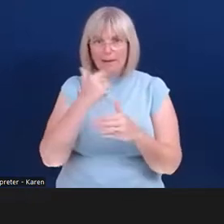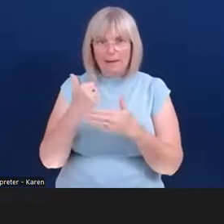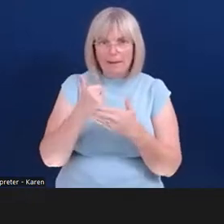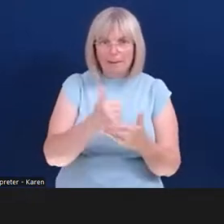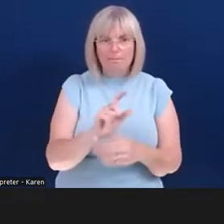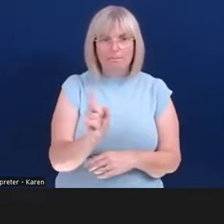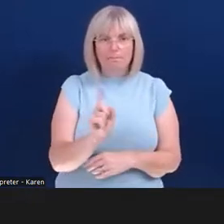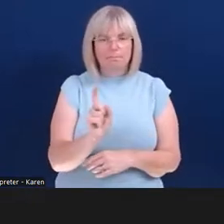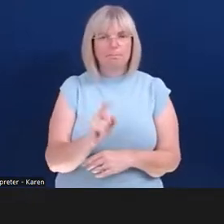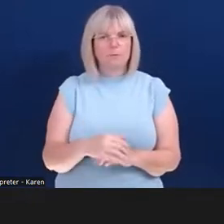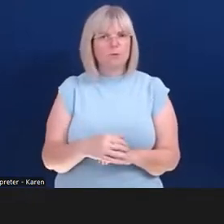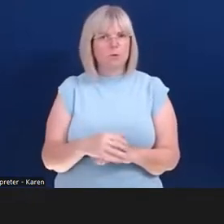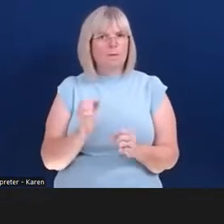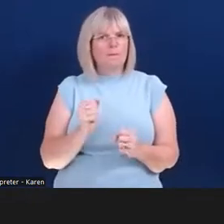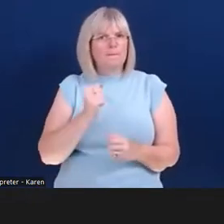got around you.